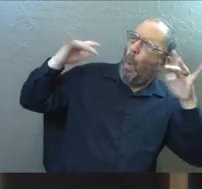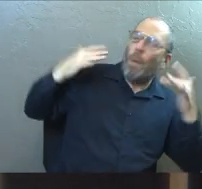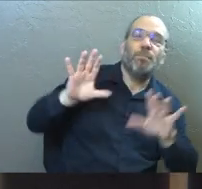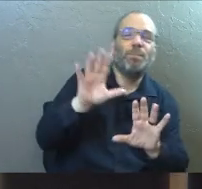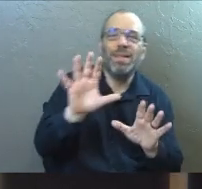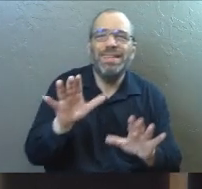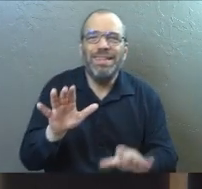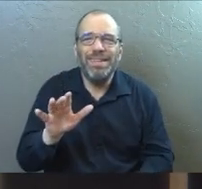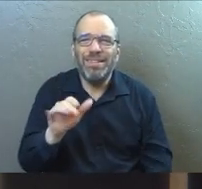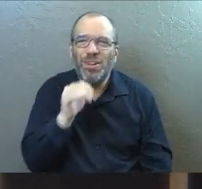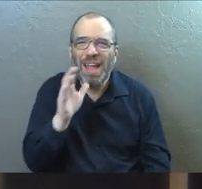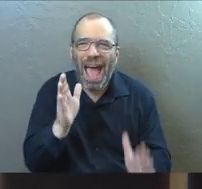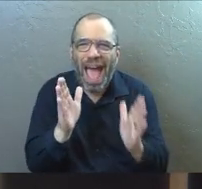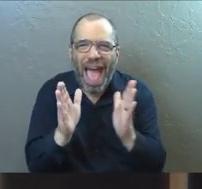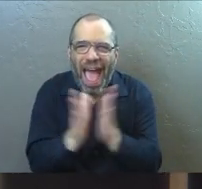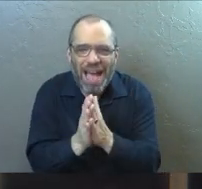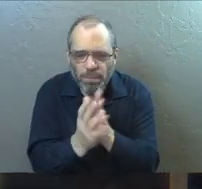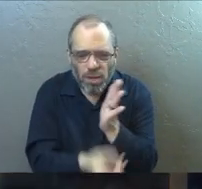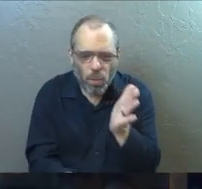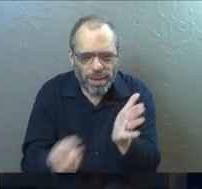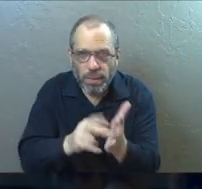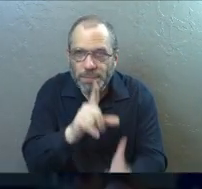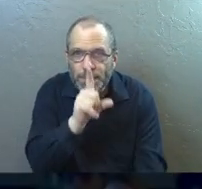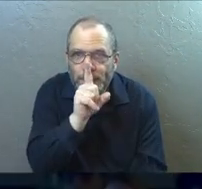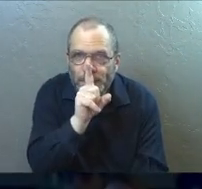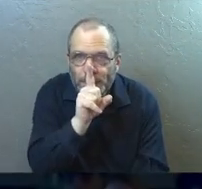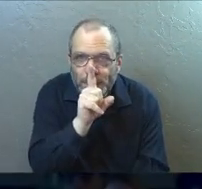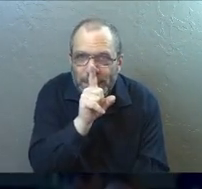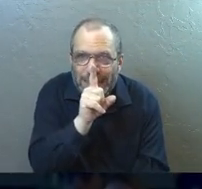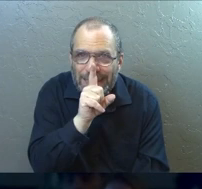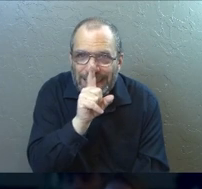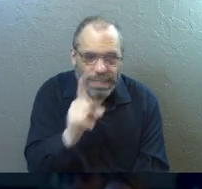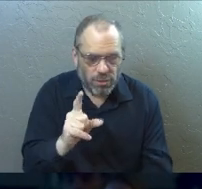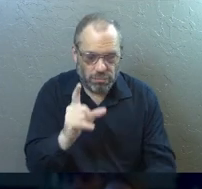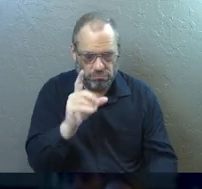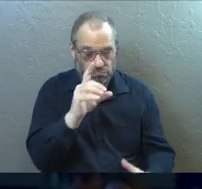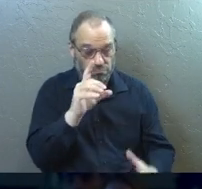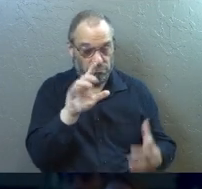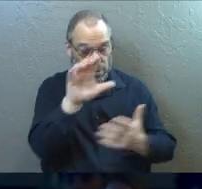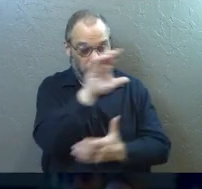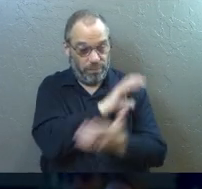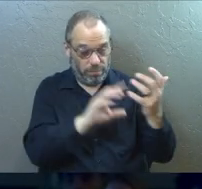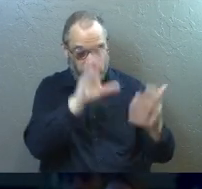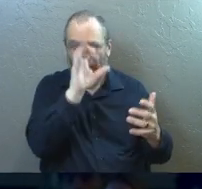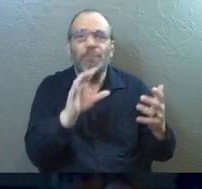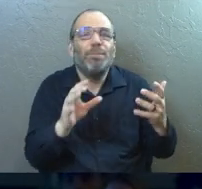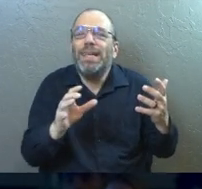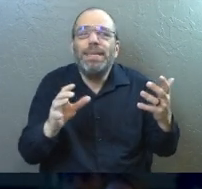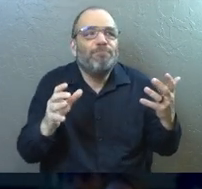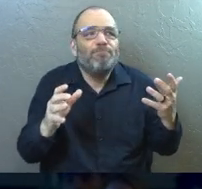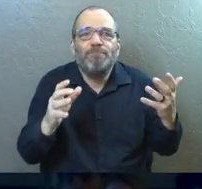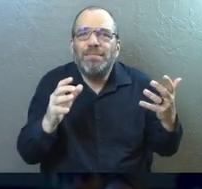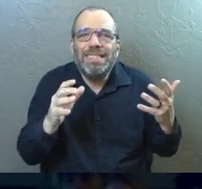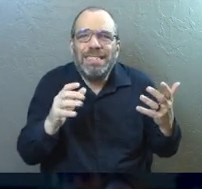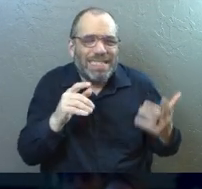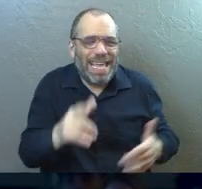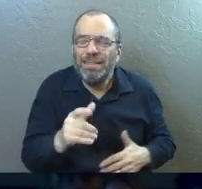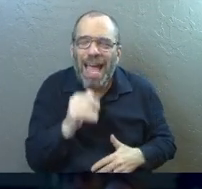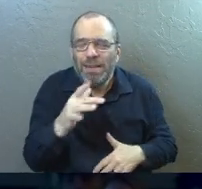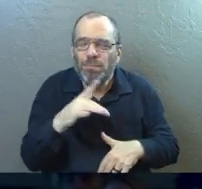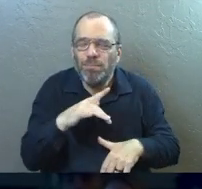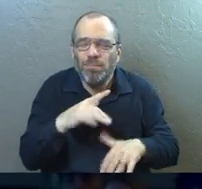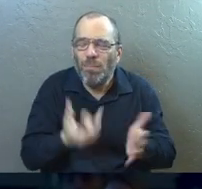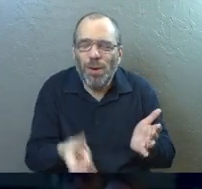See, they're not asking the question about resurrection yet. They're just confused. They might not have been morning people.